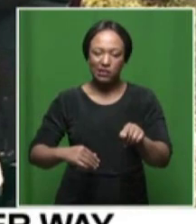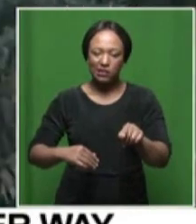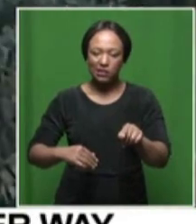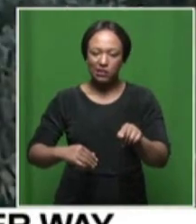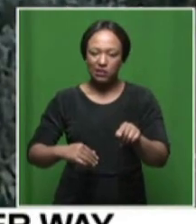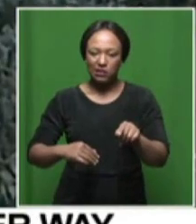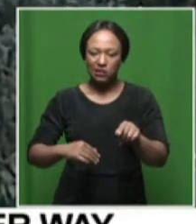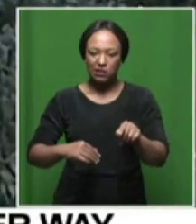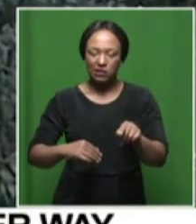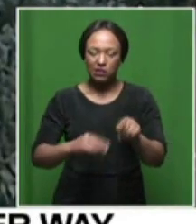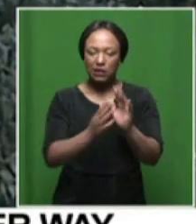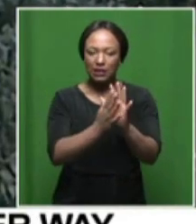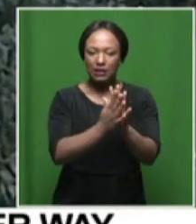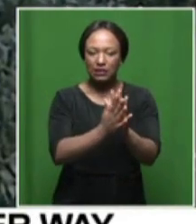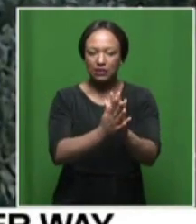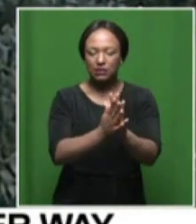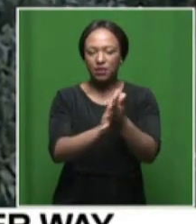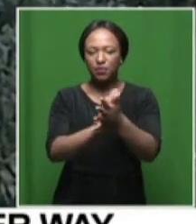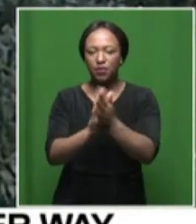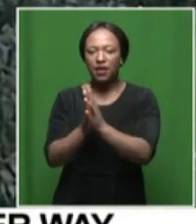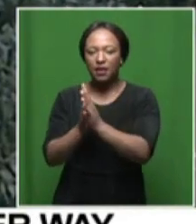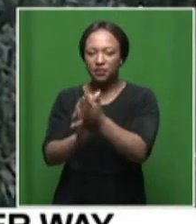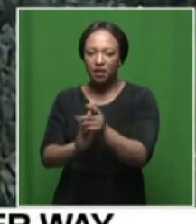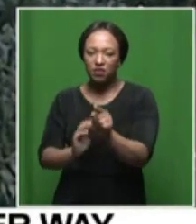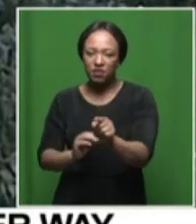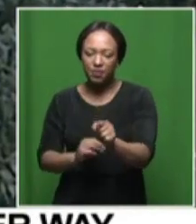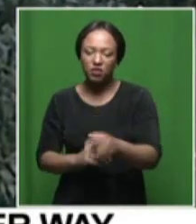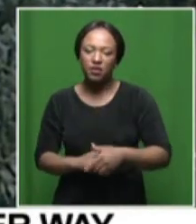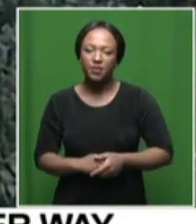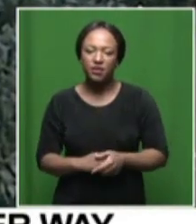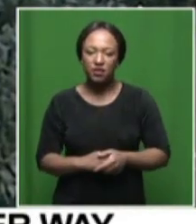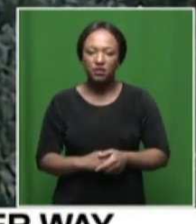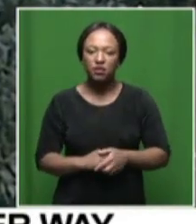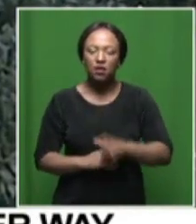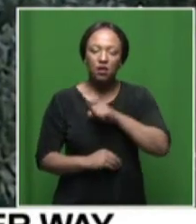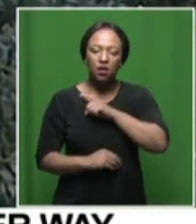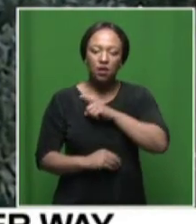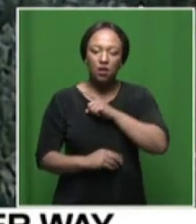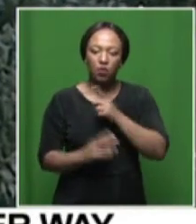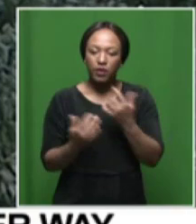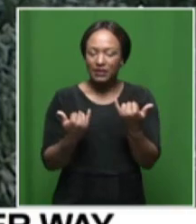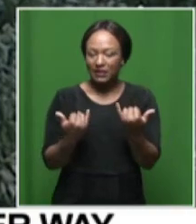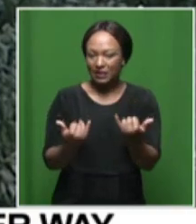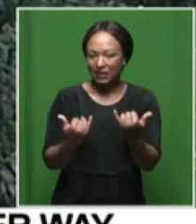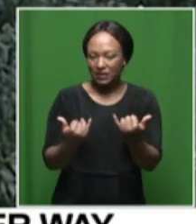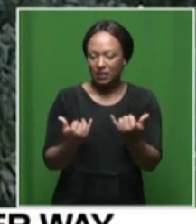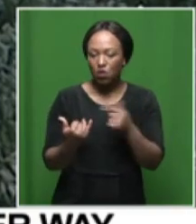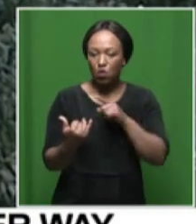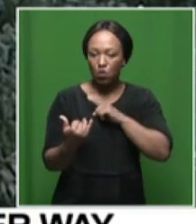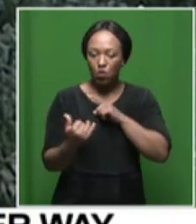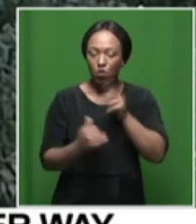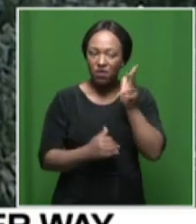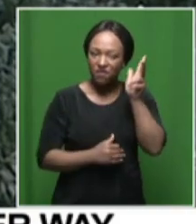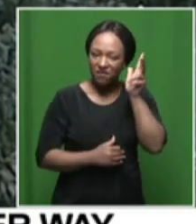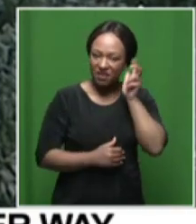uh cannot be you know cannot be equated in rents and cents well at least at this moment but uh say video